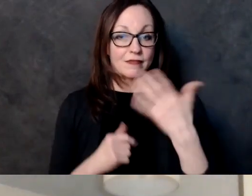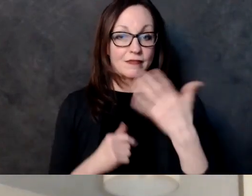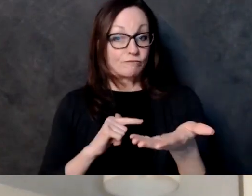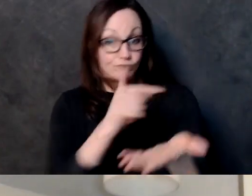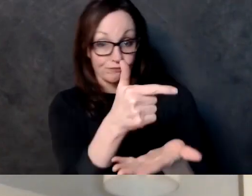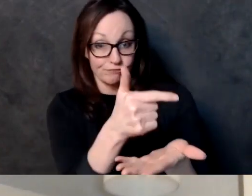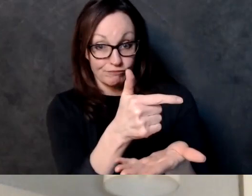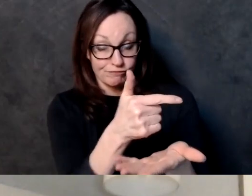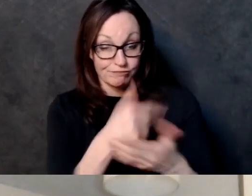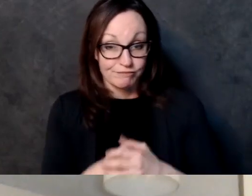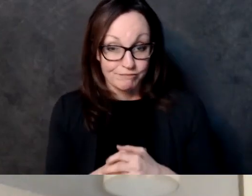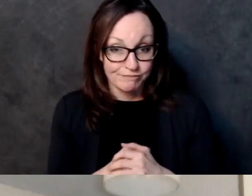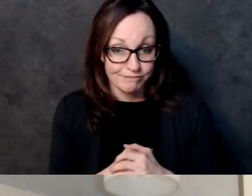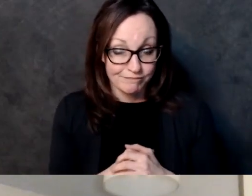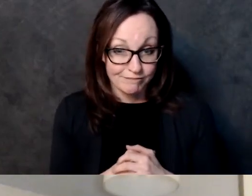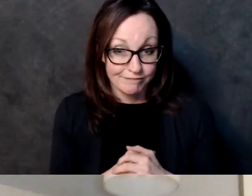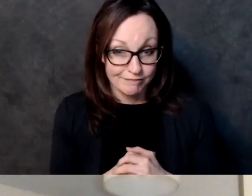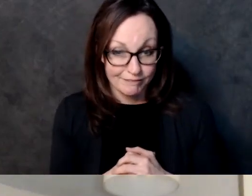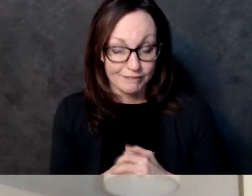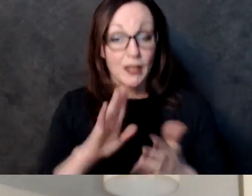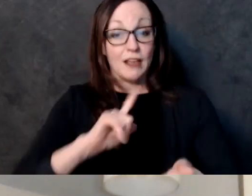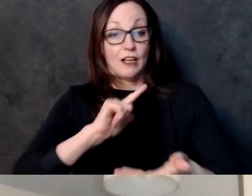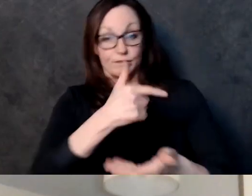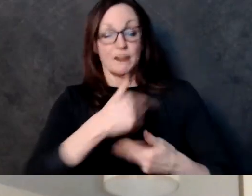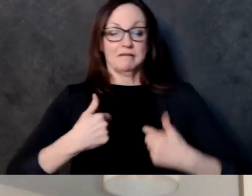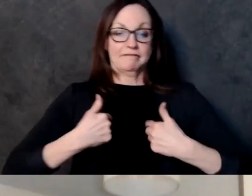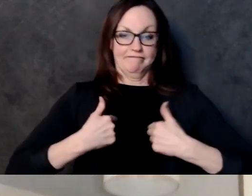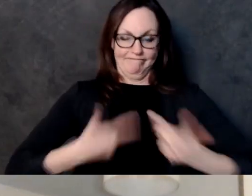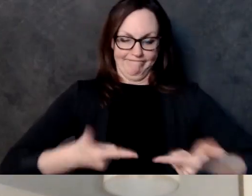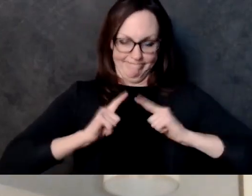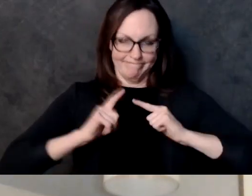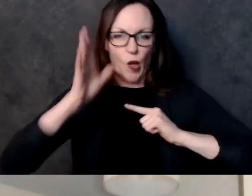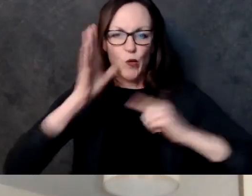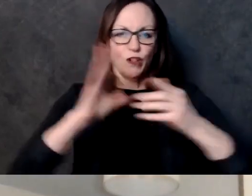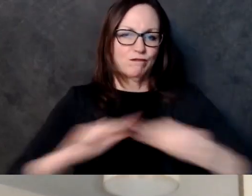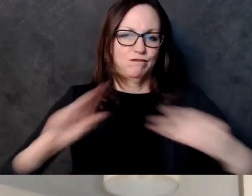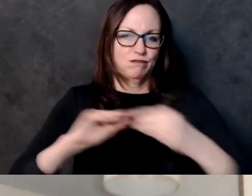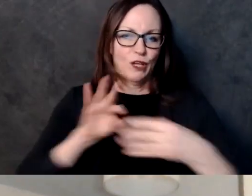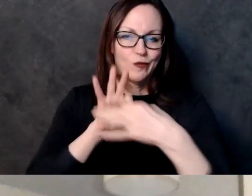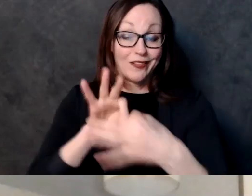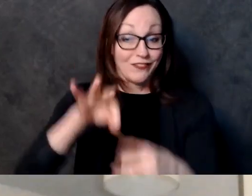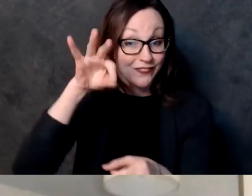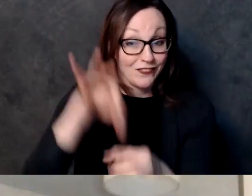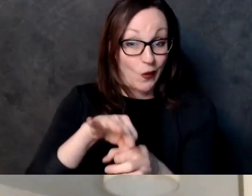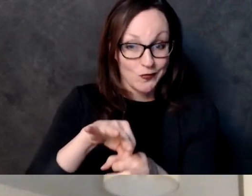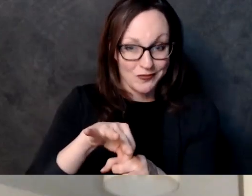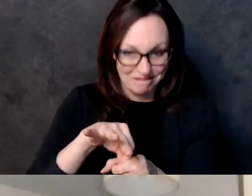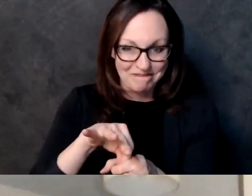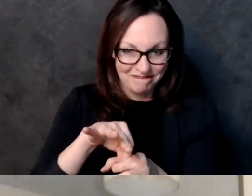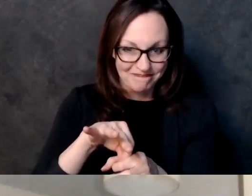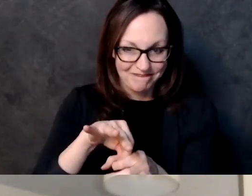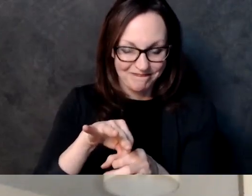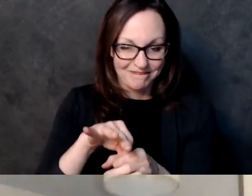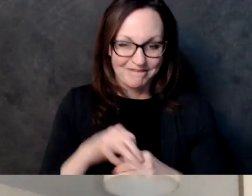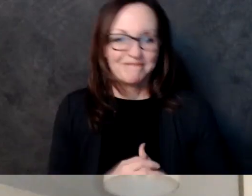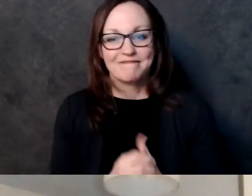audience is what will you do to inspire confidence in future elections as opposed to the disputed uh